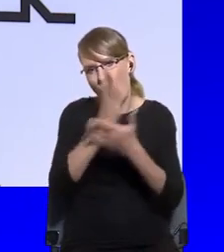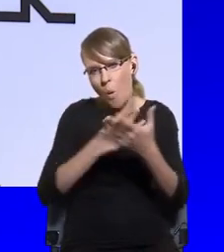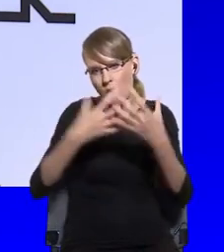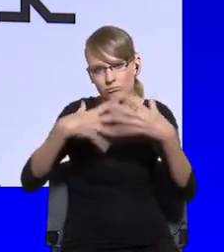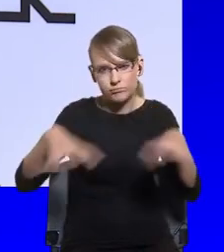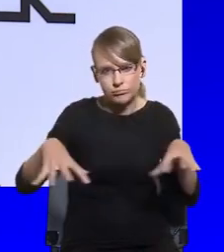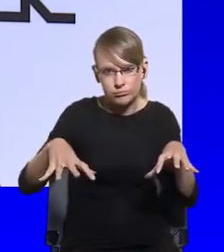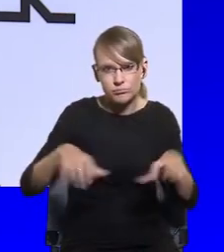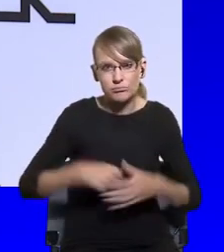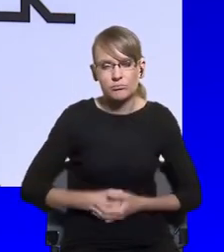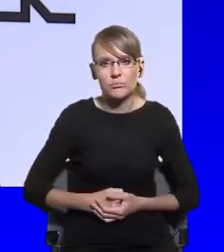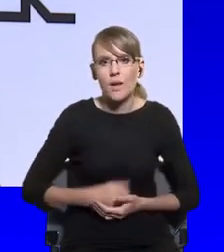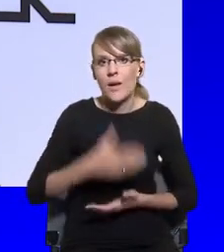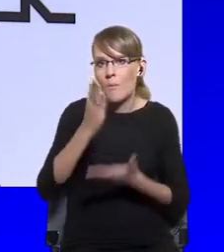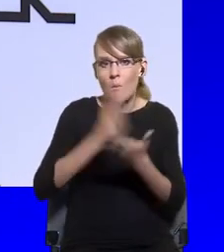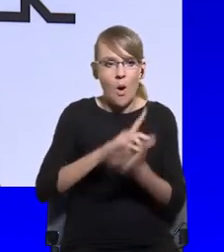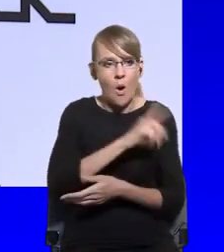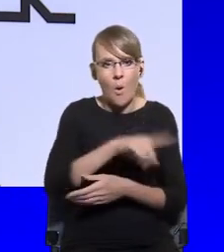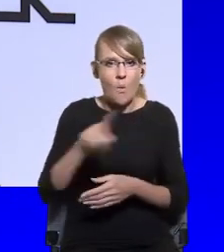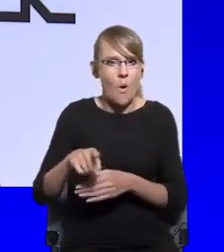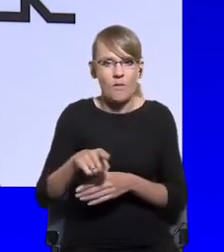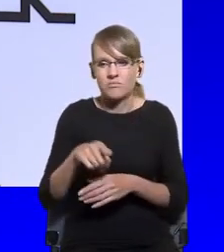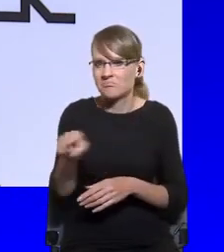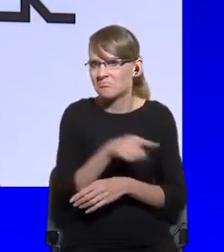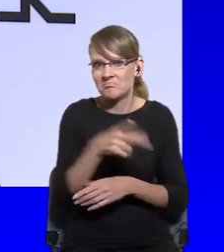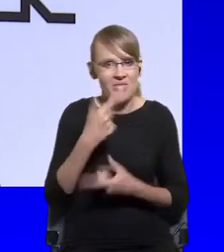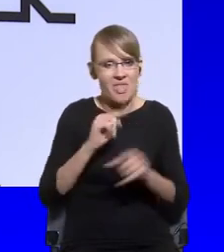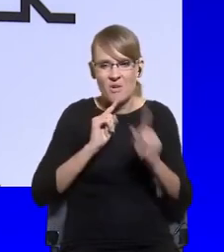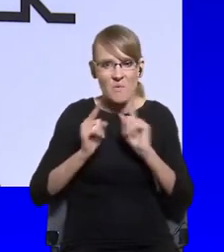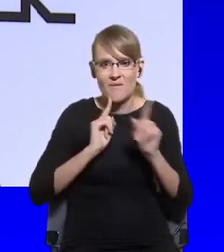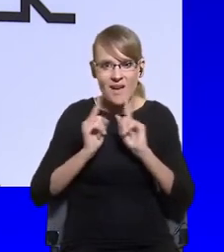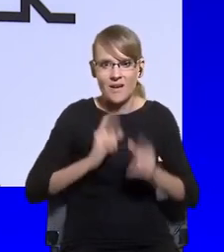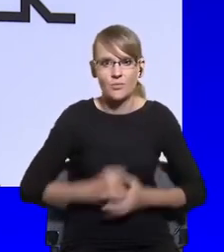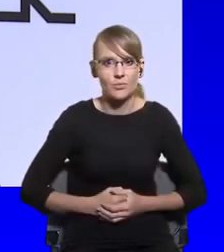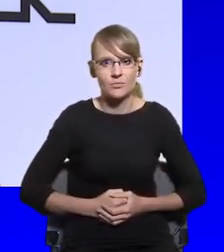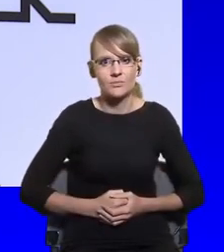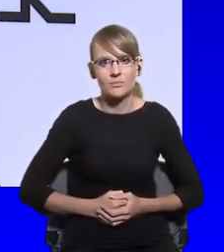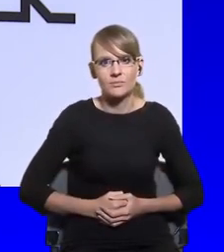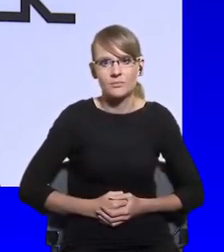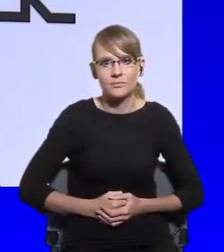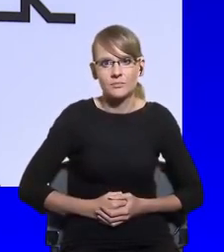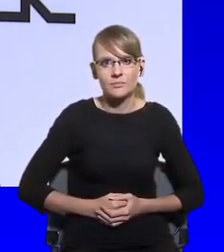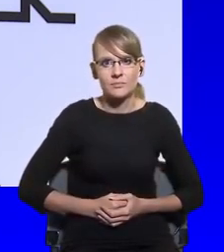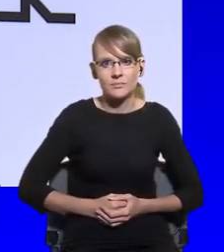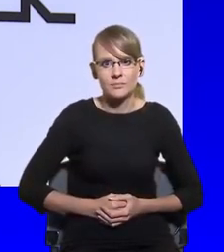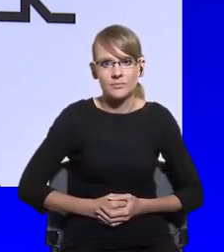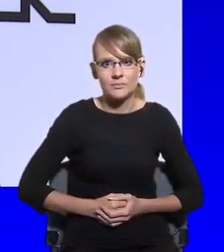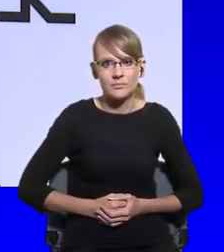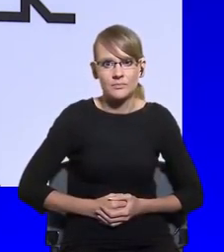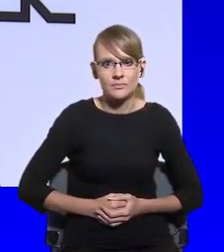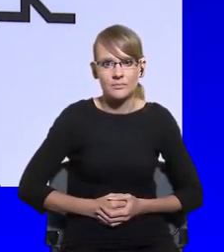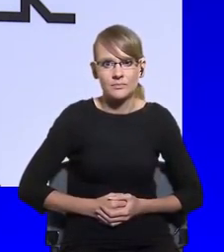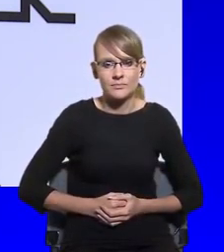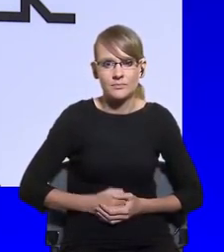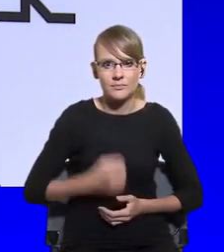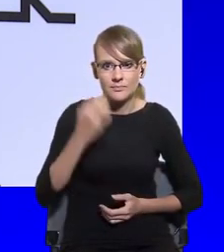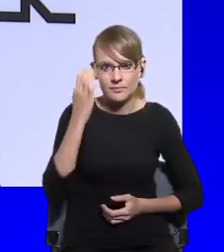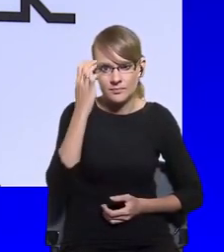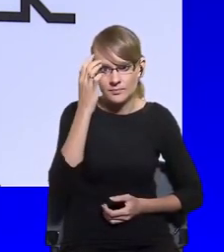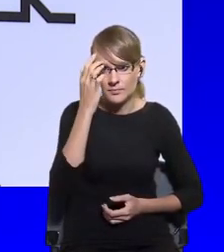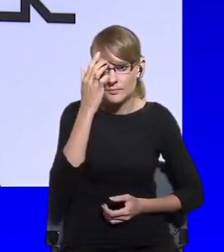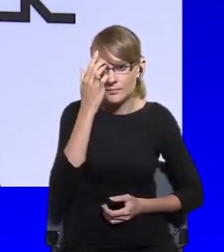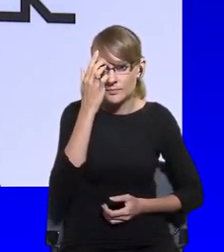each other. Well, these parts don't talk to each other. And which is also a case within many other